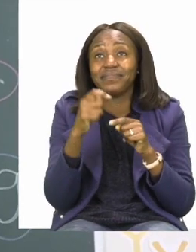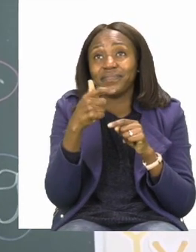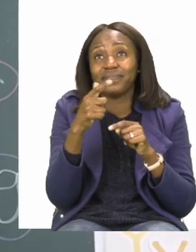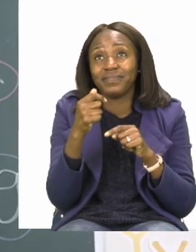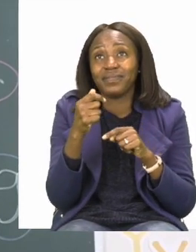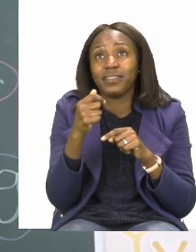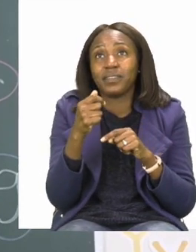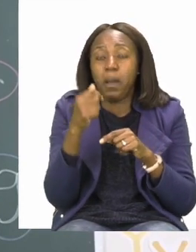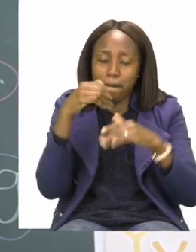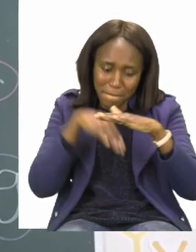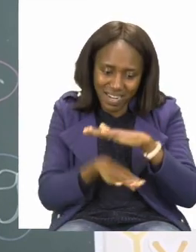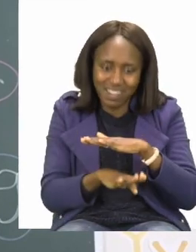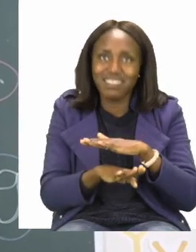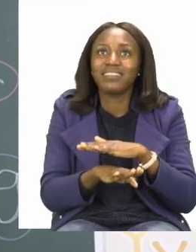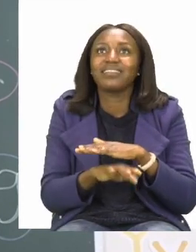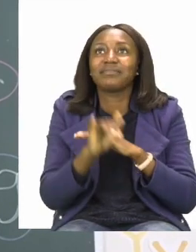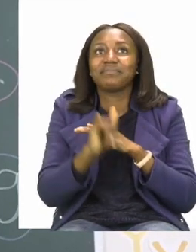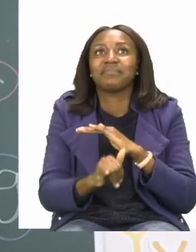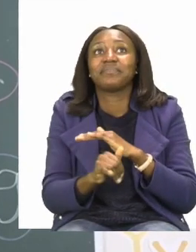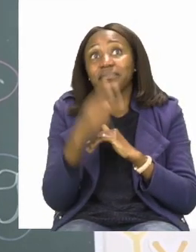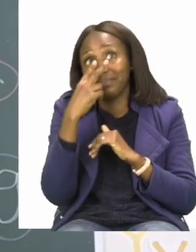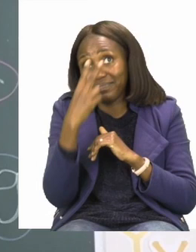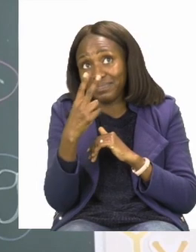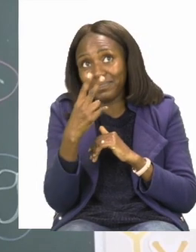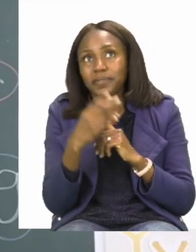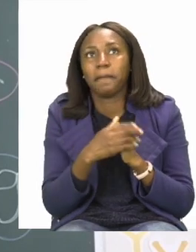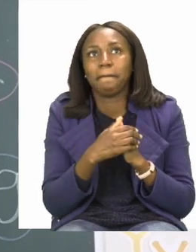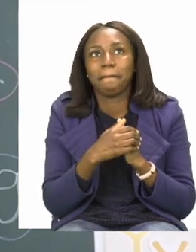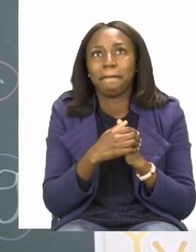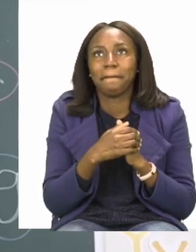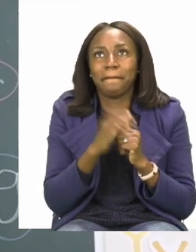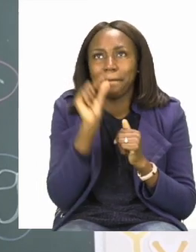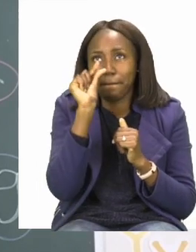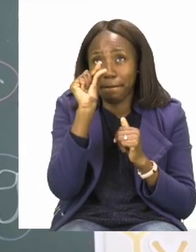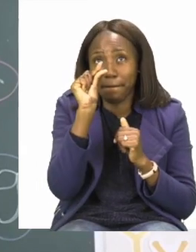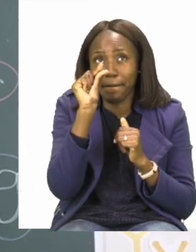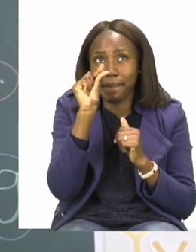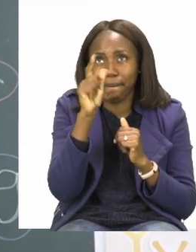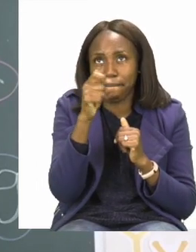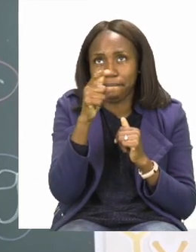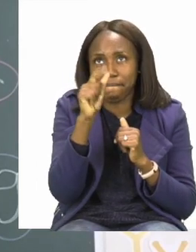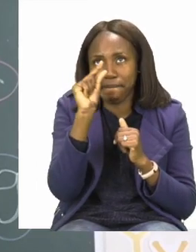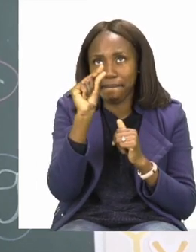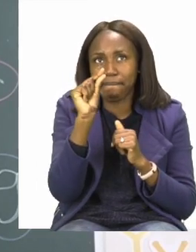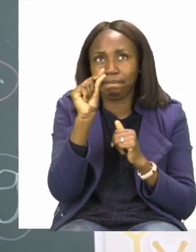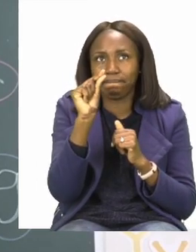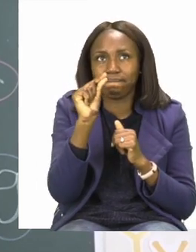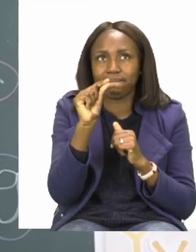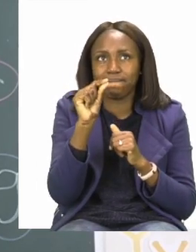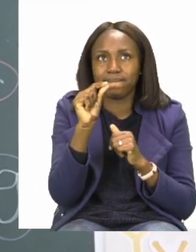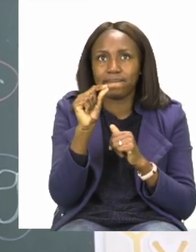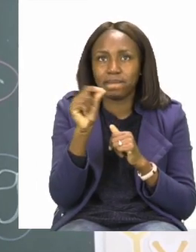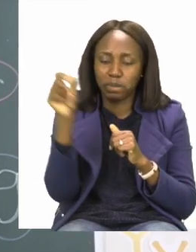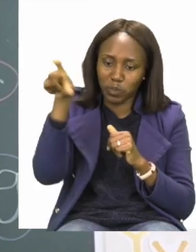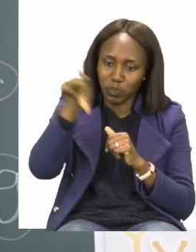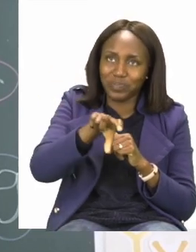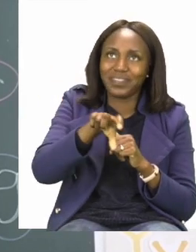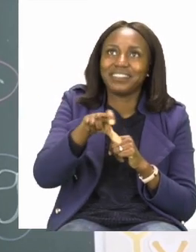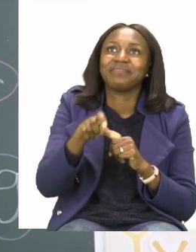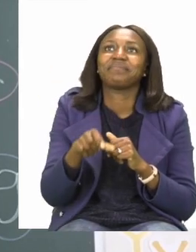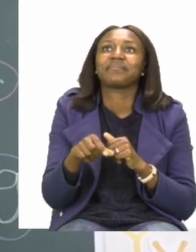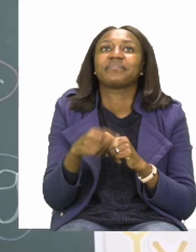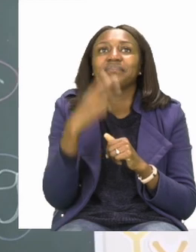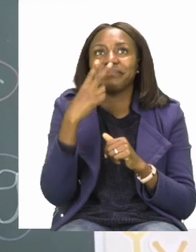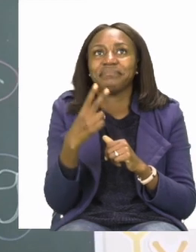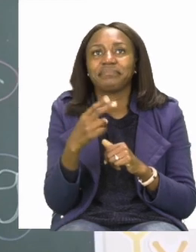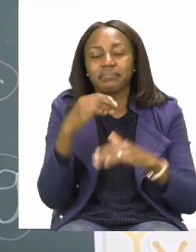sink. So, let's see, and we're going to put some rice, just a little bit, in and see if it's going to float.